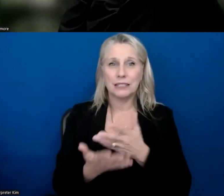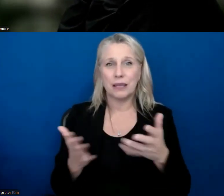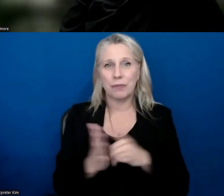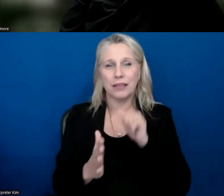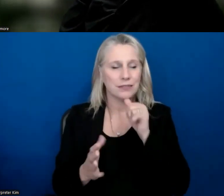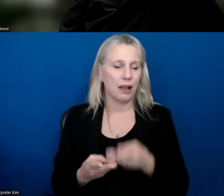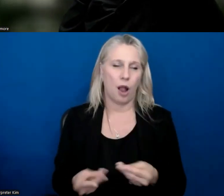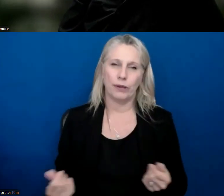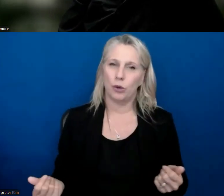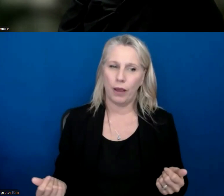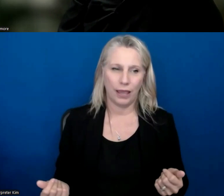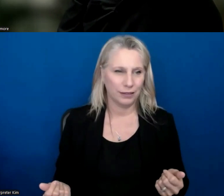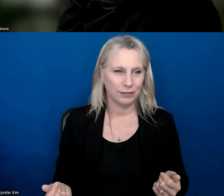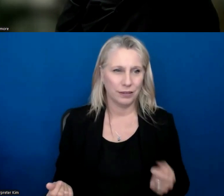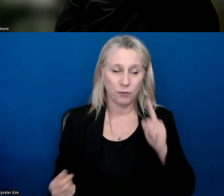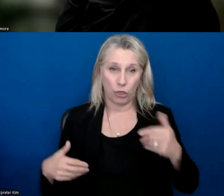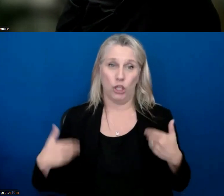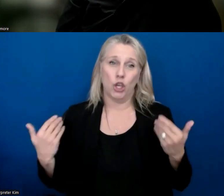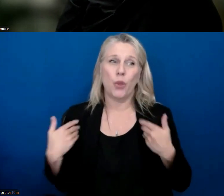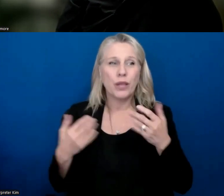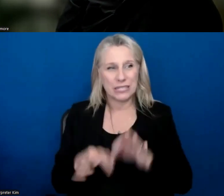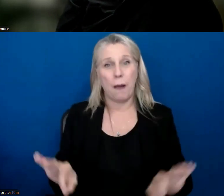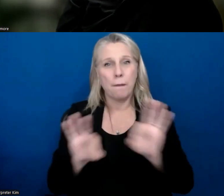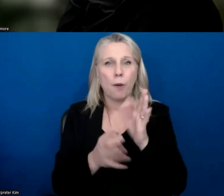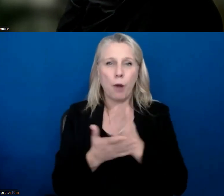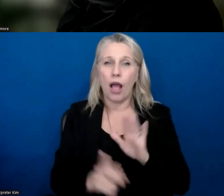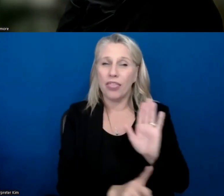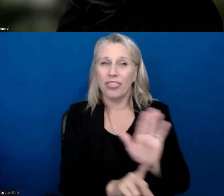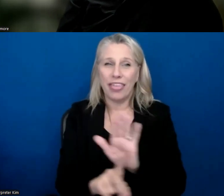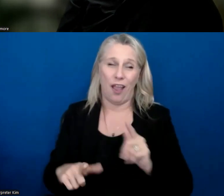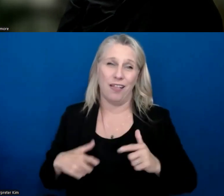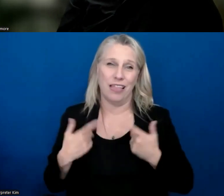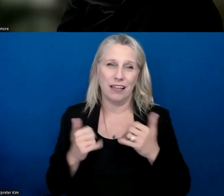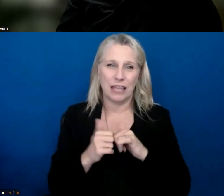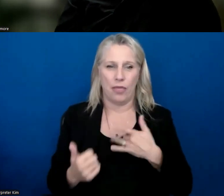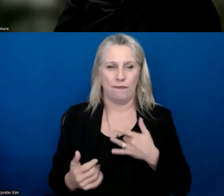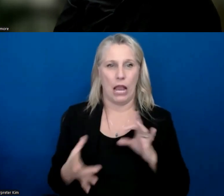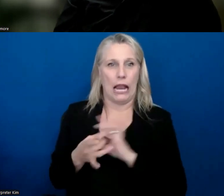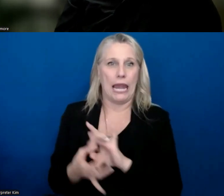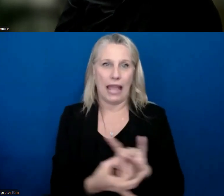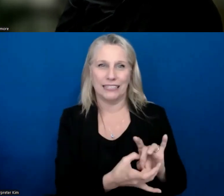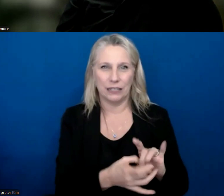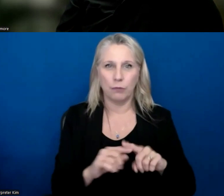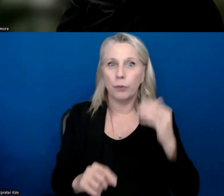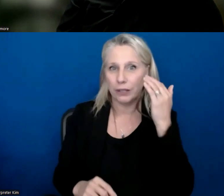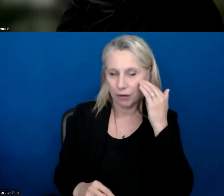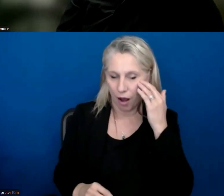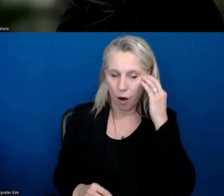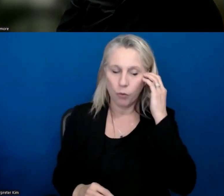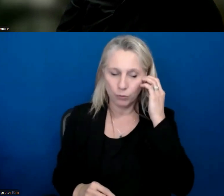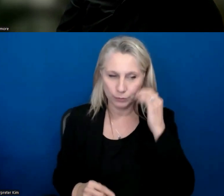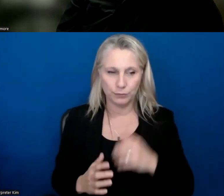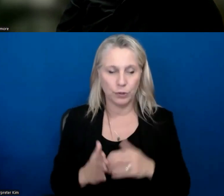away. Um, and for youth, it's an important part of their lives and how they stay connected, but we do know that there are